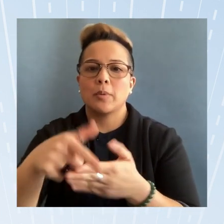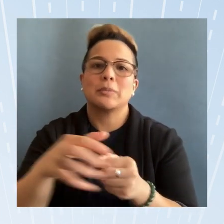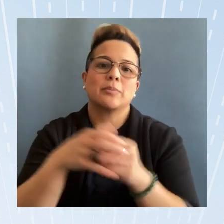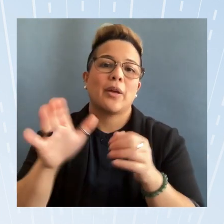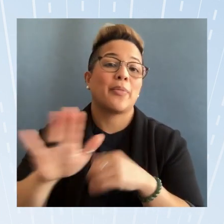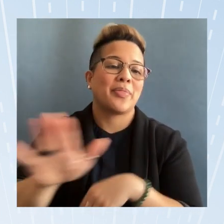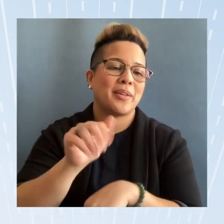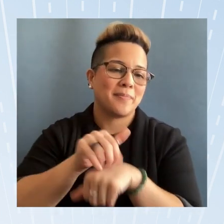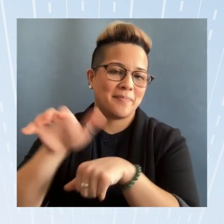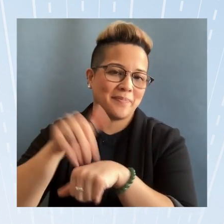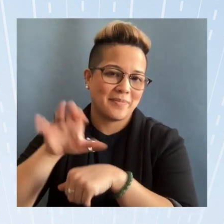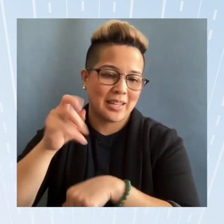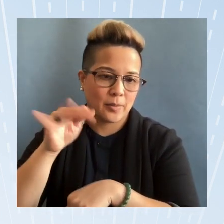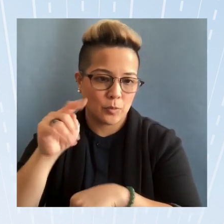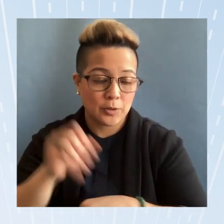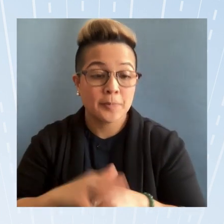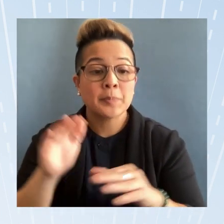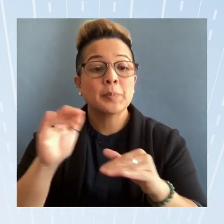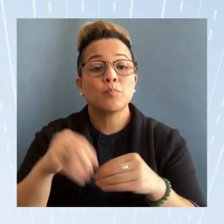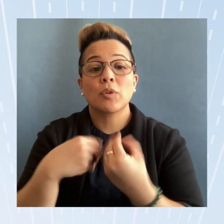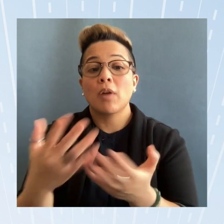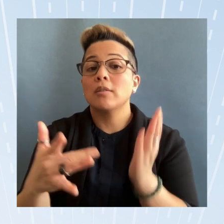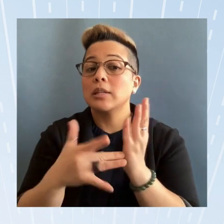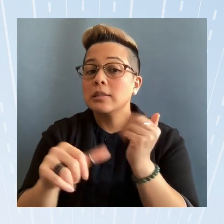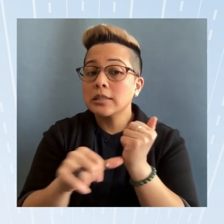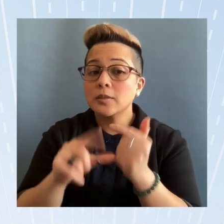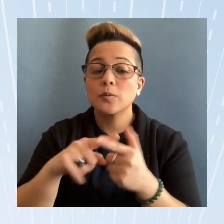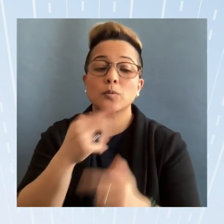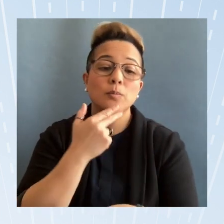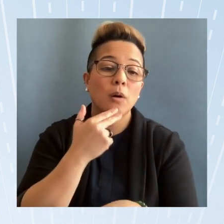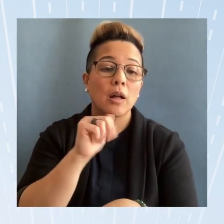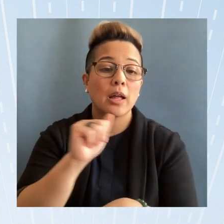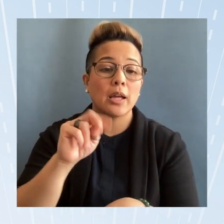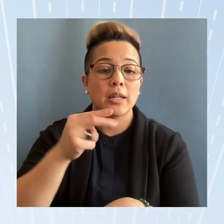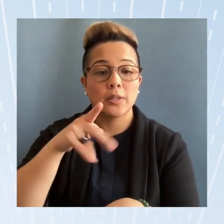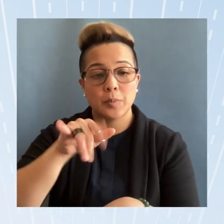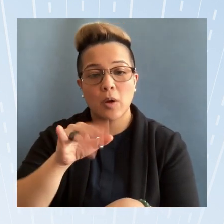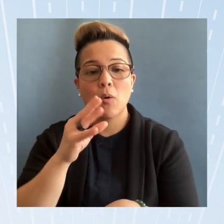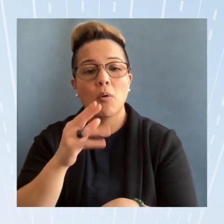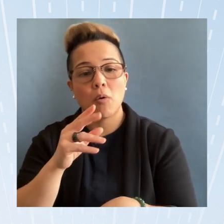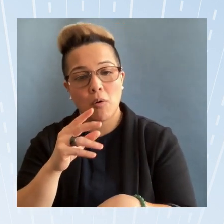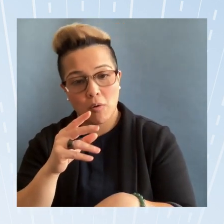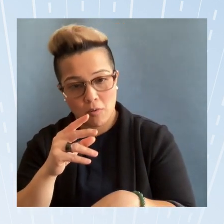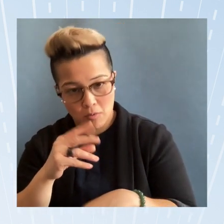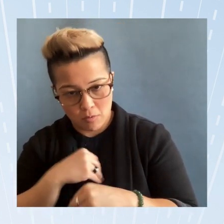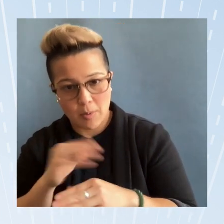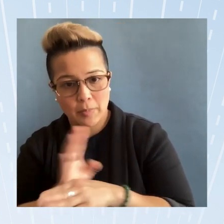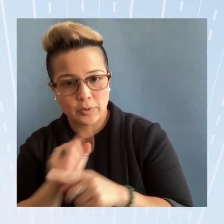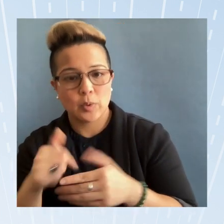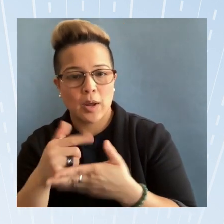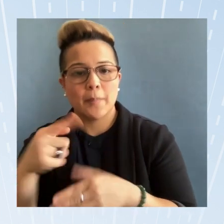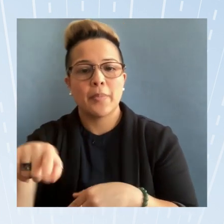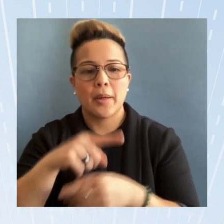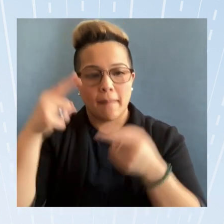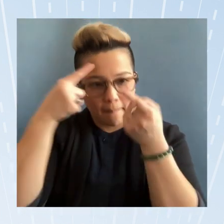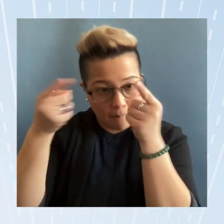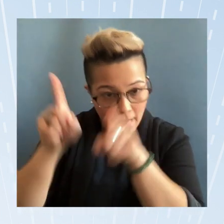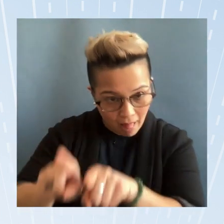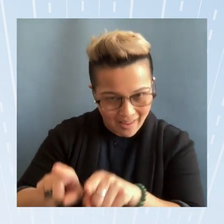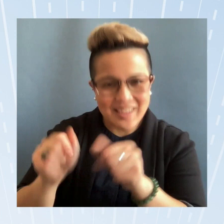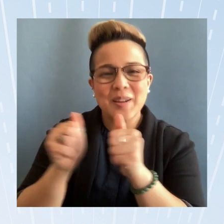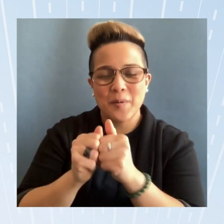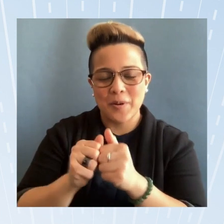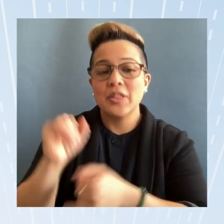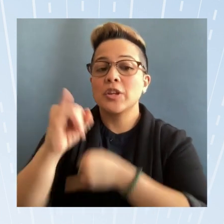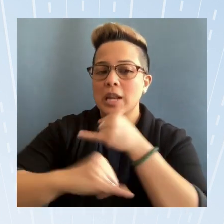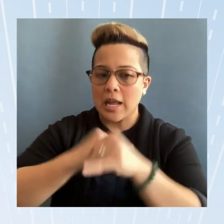and technical assistance to small a and hpi owned businesses to help them comply with international